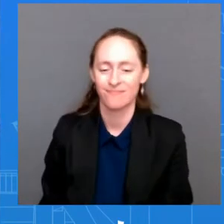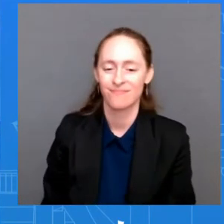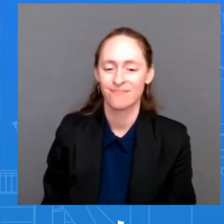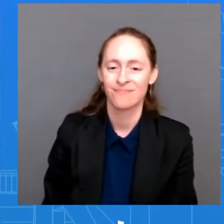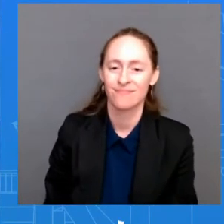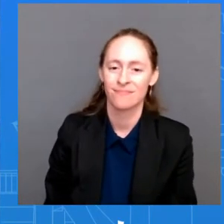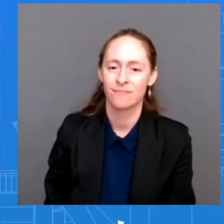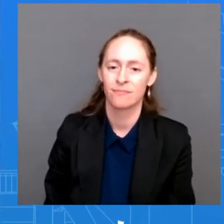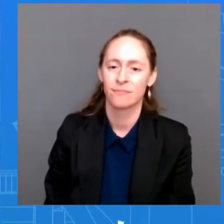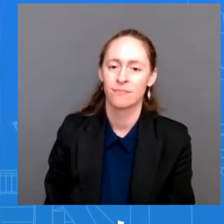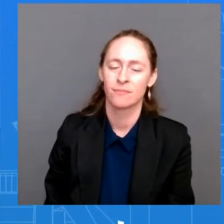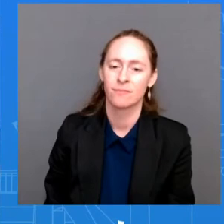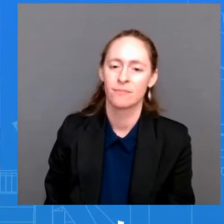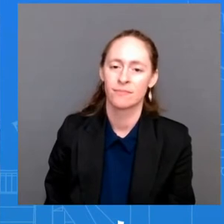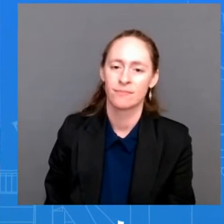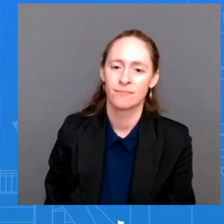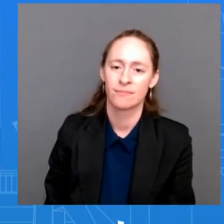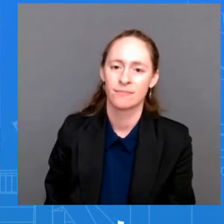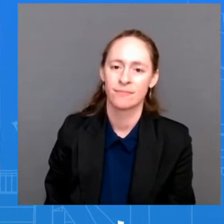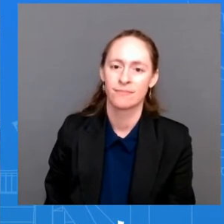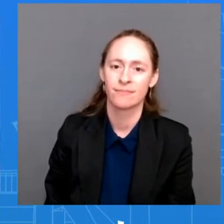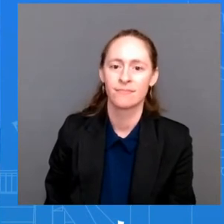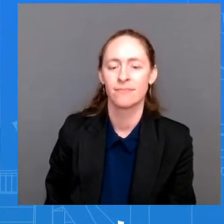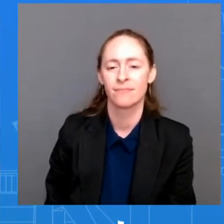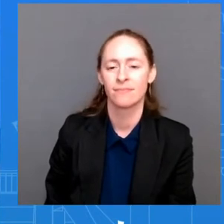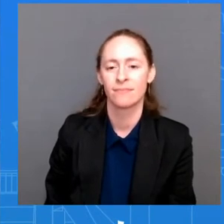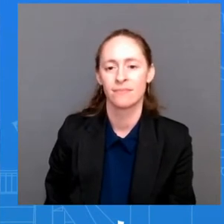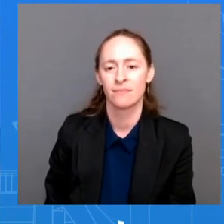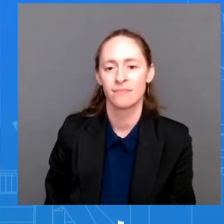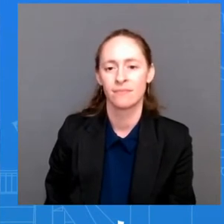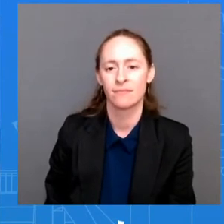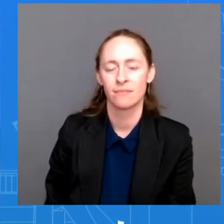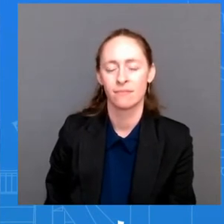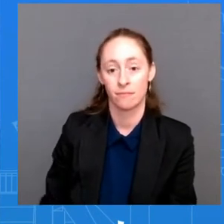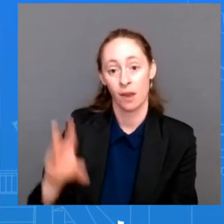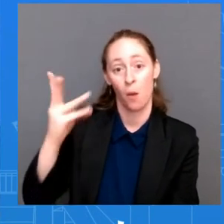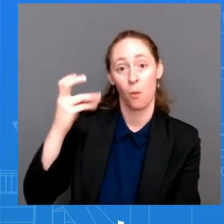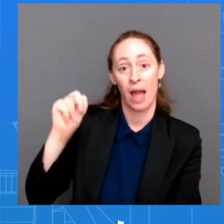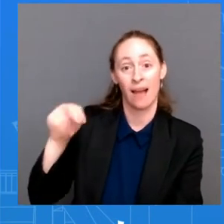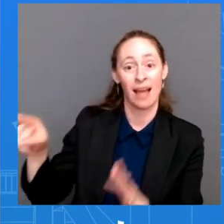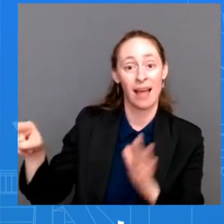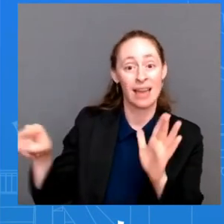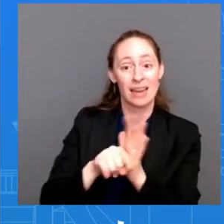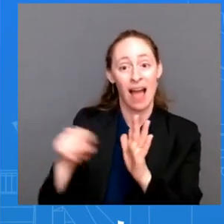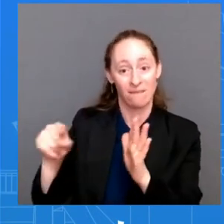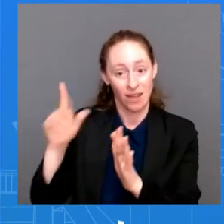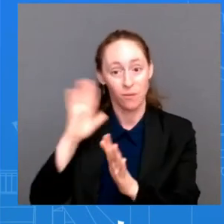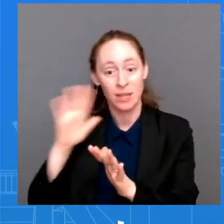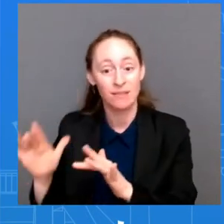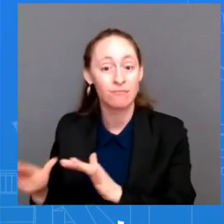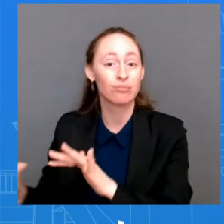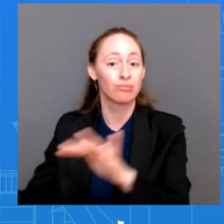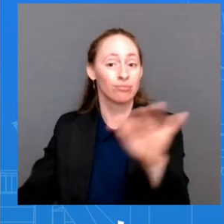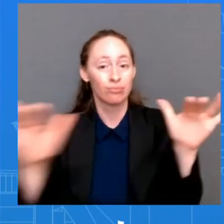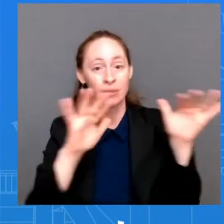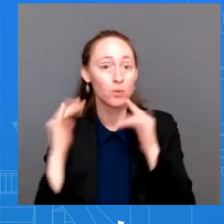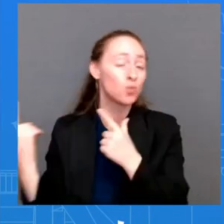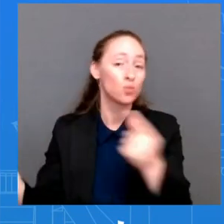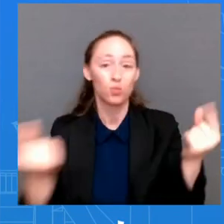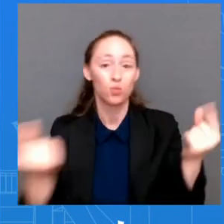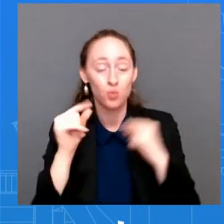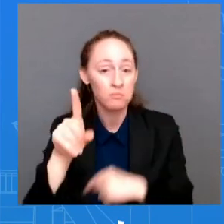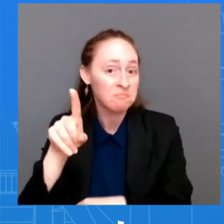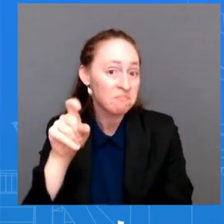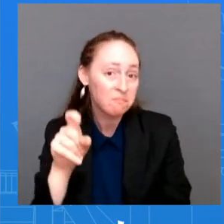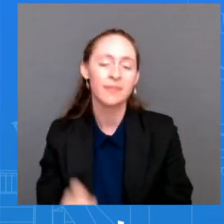as he tests negative he can ref he can return to all activities there's that's that's that that is our hope that is our expectation but we are